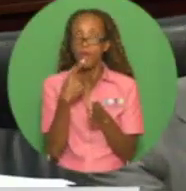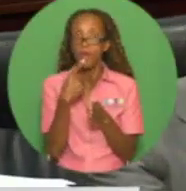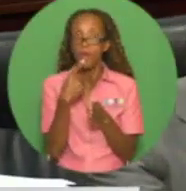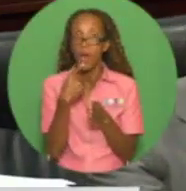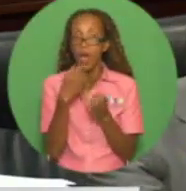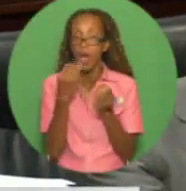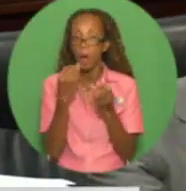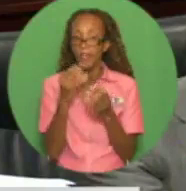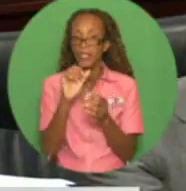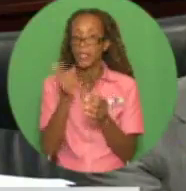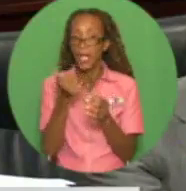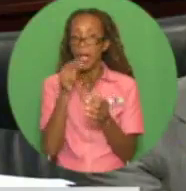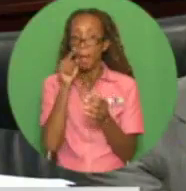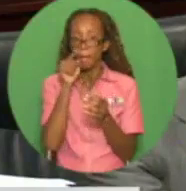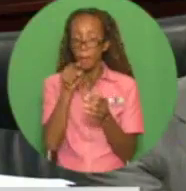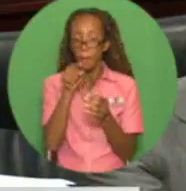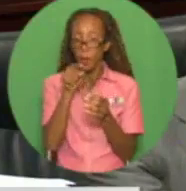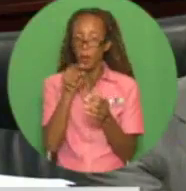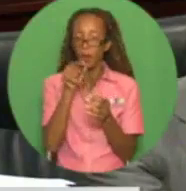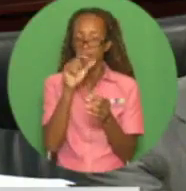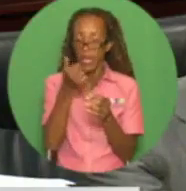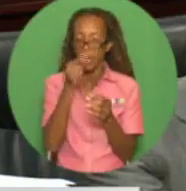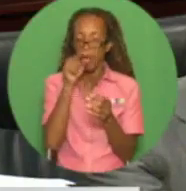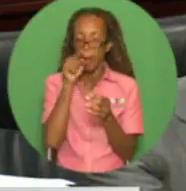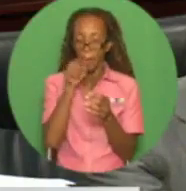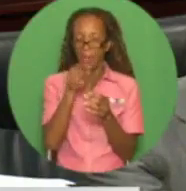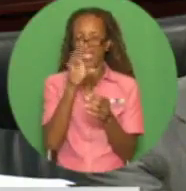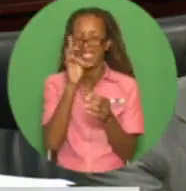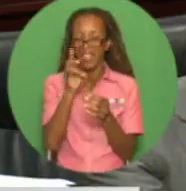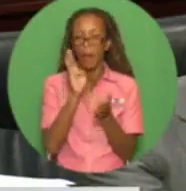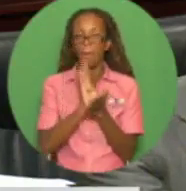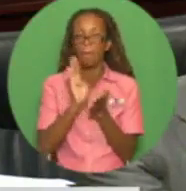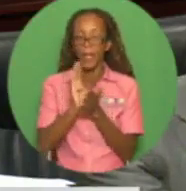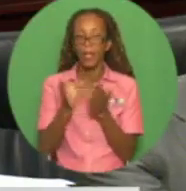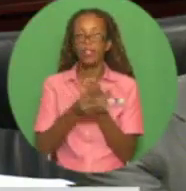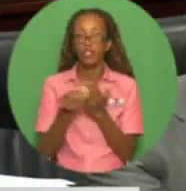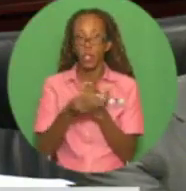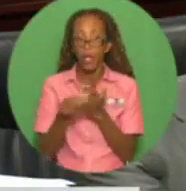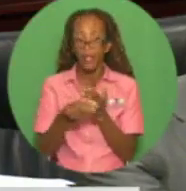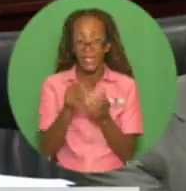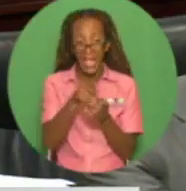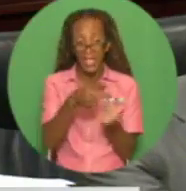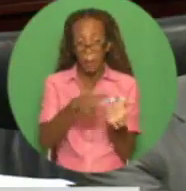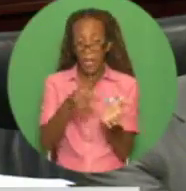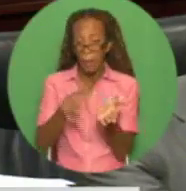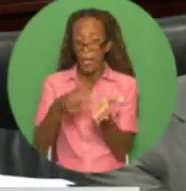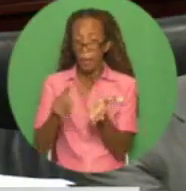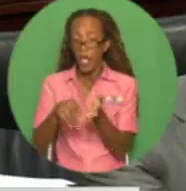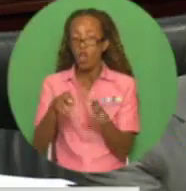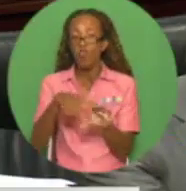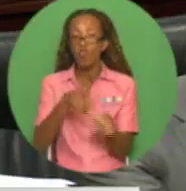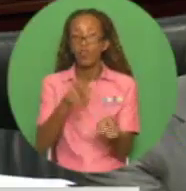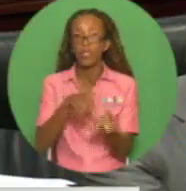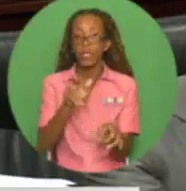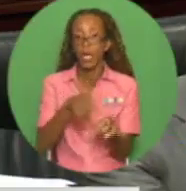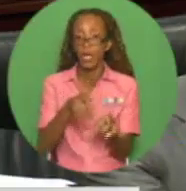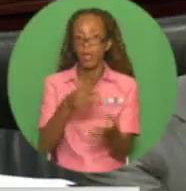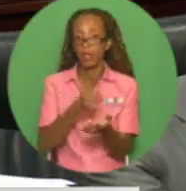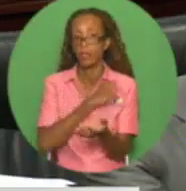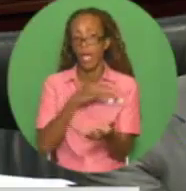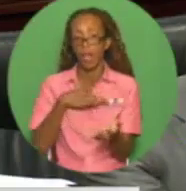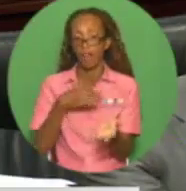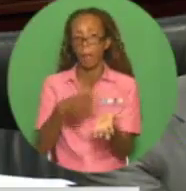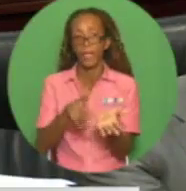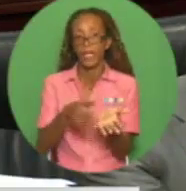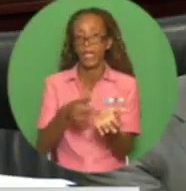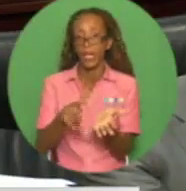.7 billion. Let me repeat that. Petrotrin has two pension plans, which are both